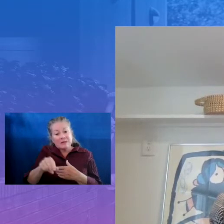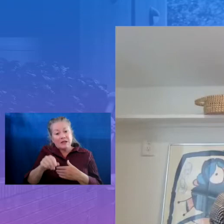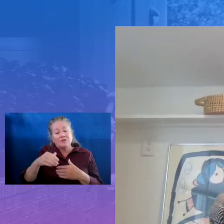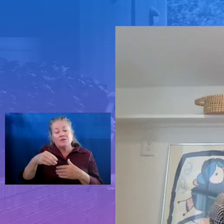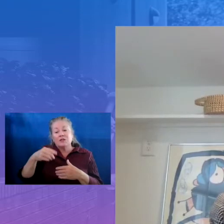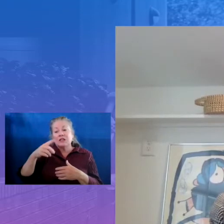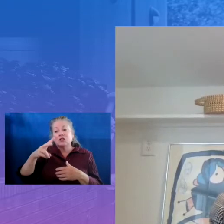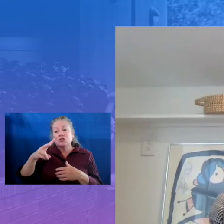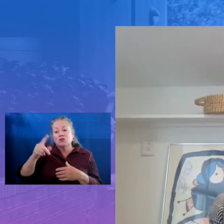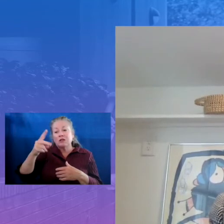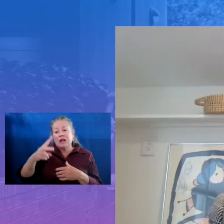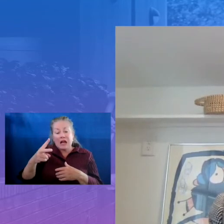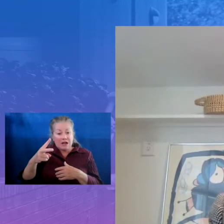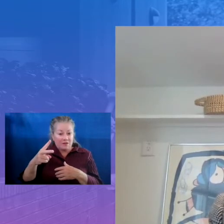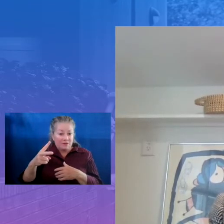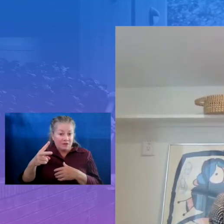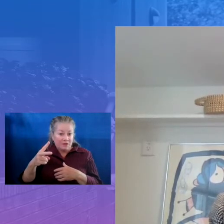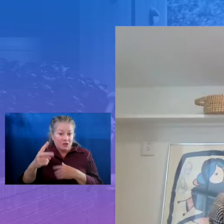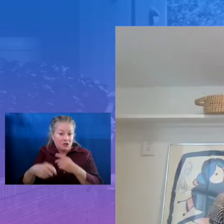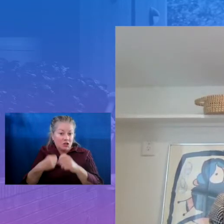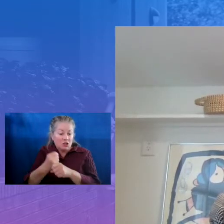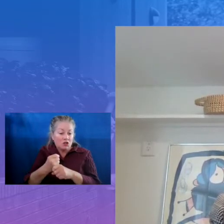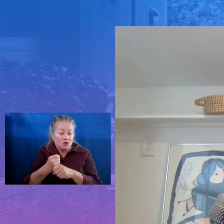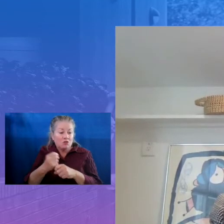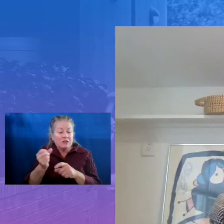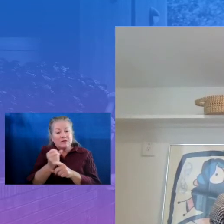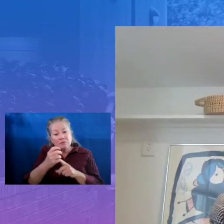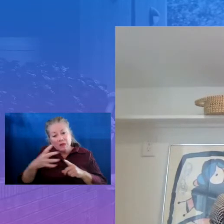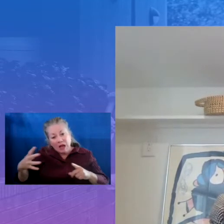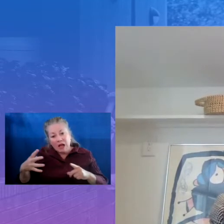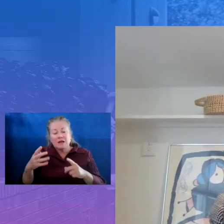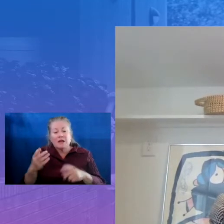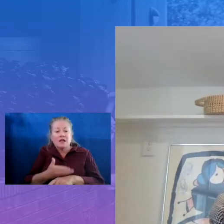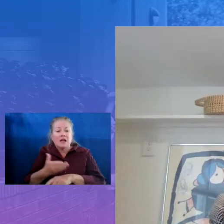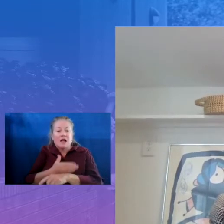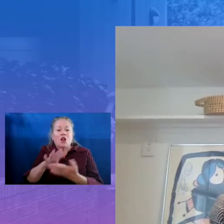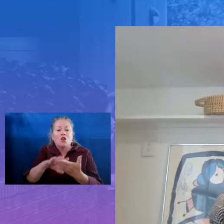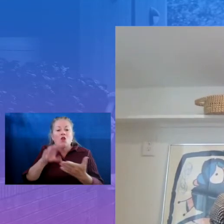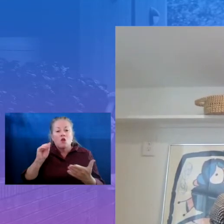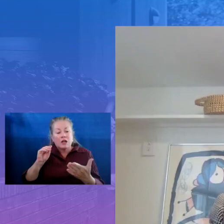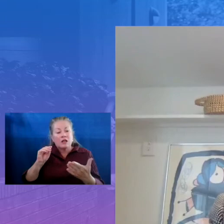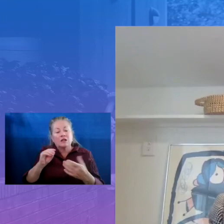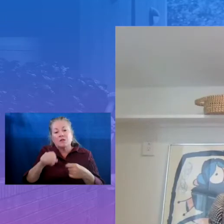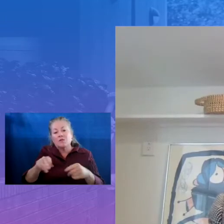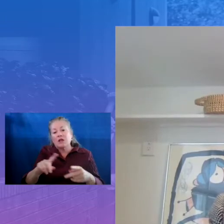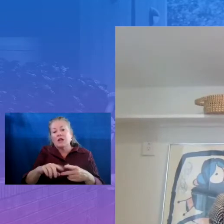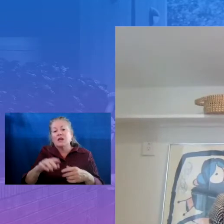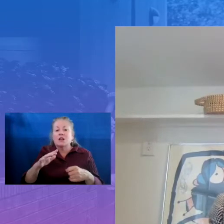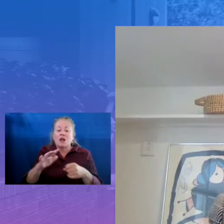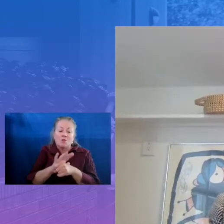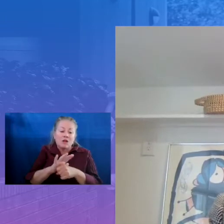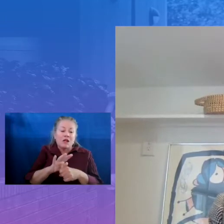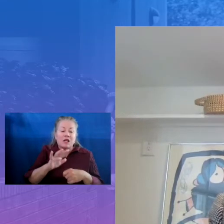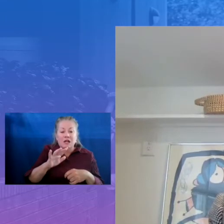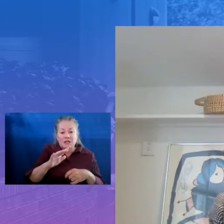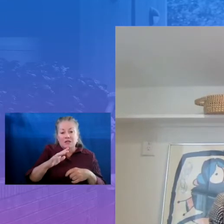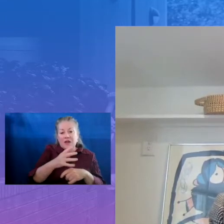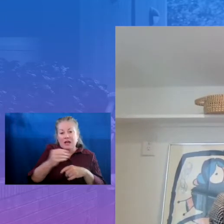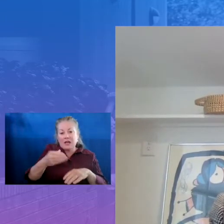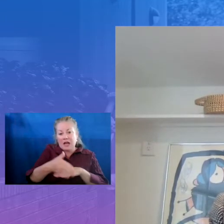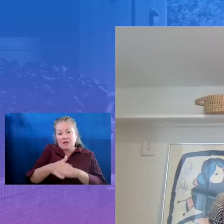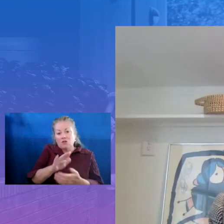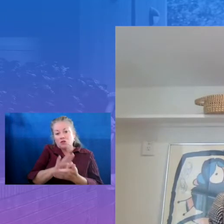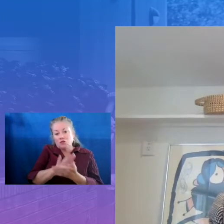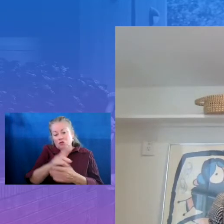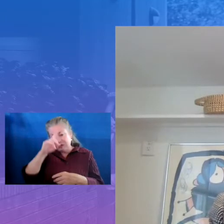and enhance learning opportunities like comprehensive afterschool and summer enrichment. They are critical for many of our students